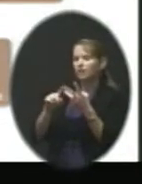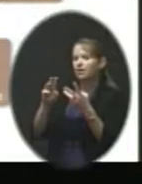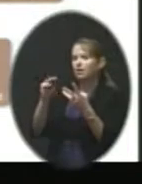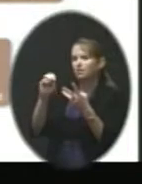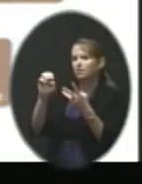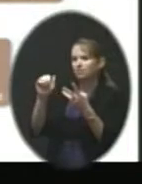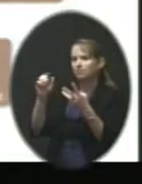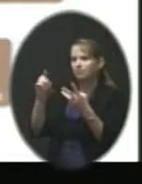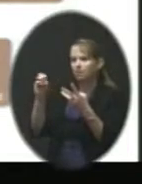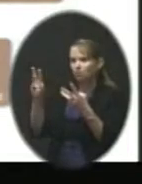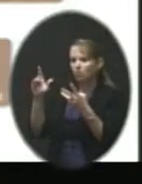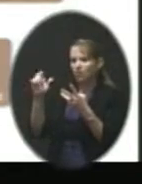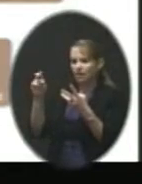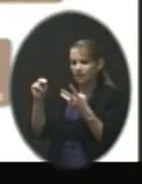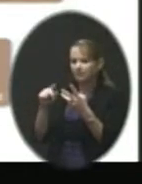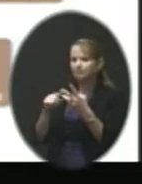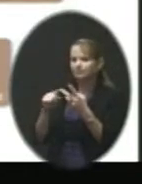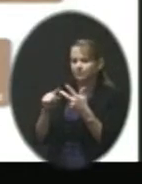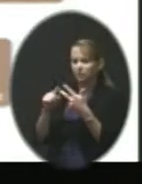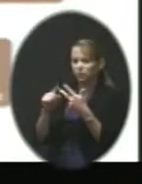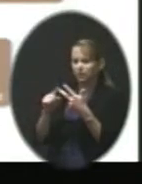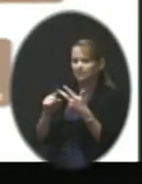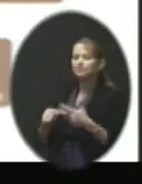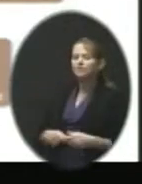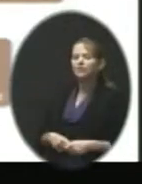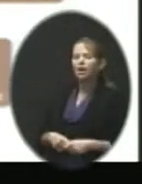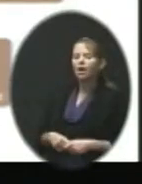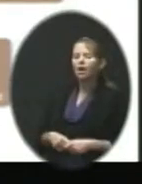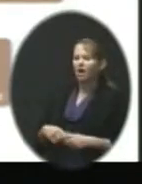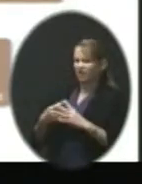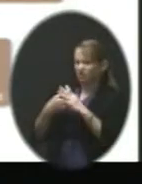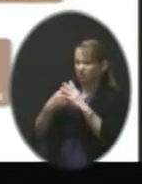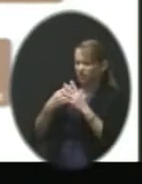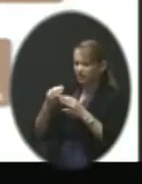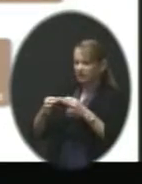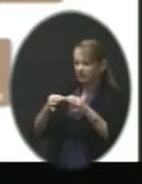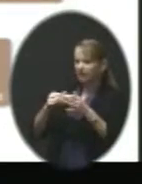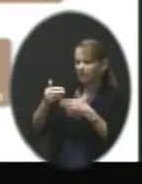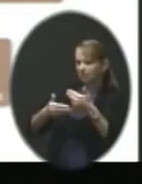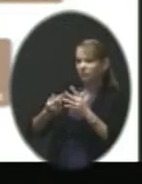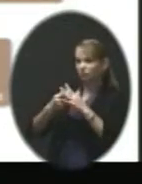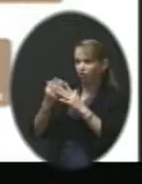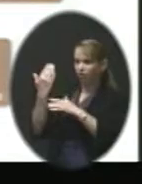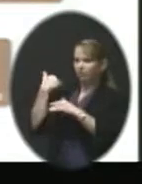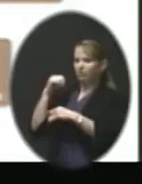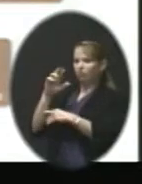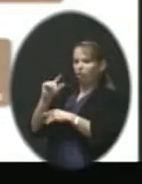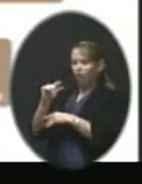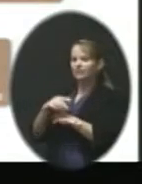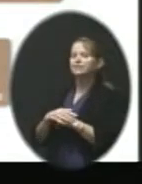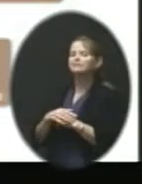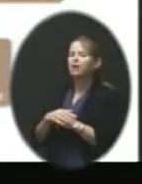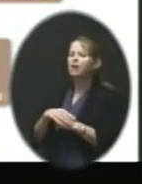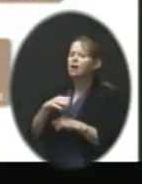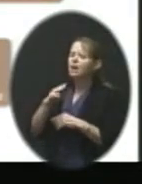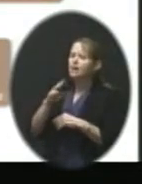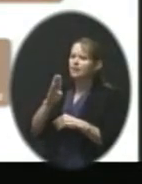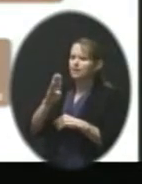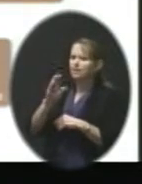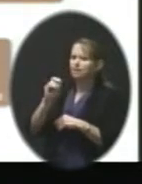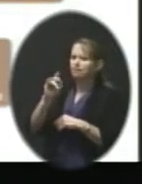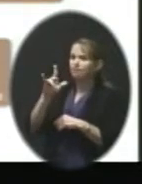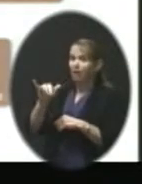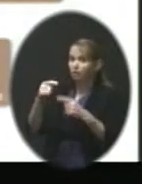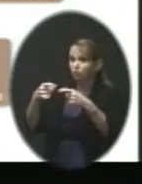that started in early August. And as this board knows and past boards and many folks in our community, the boundary change process is an